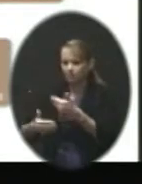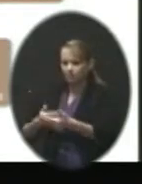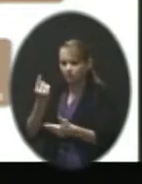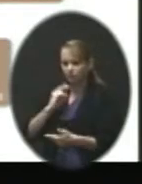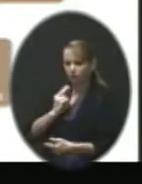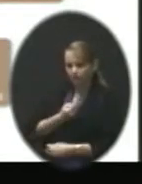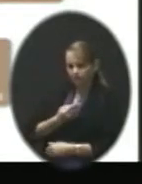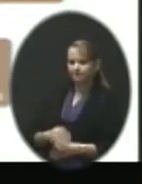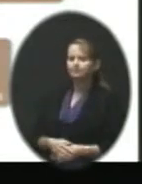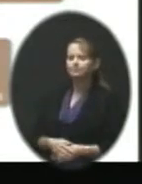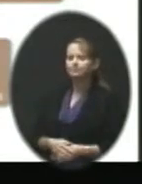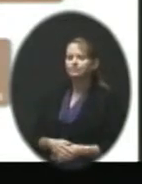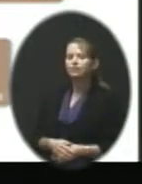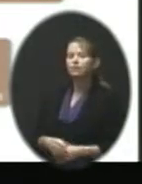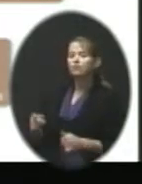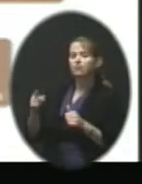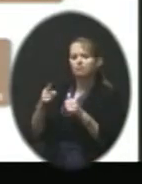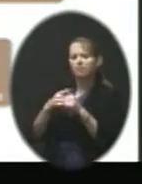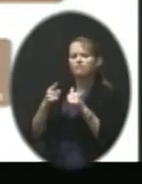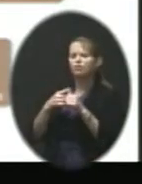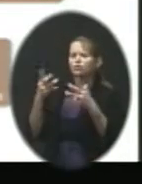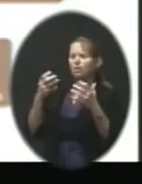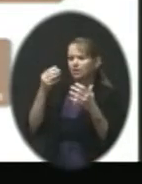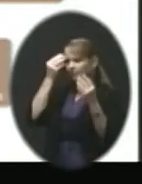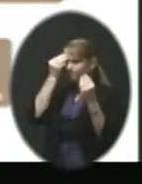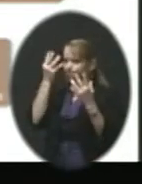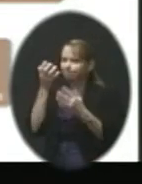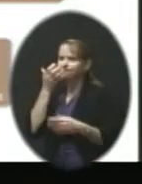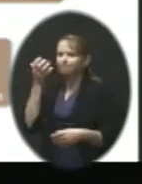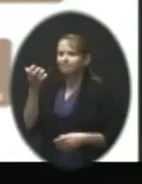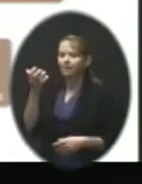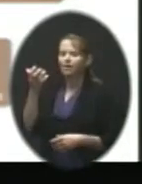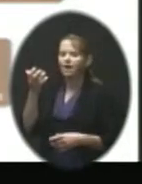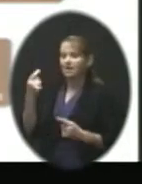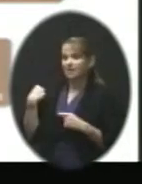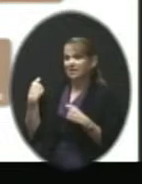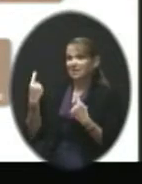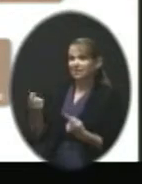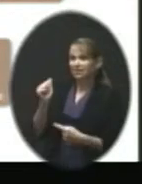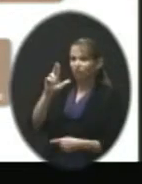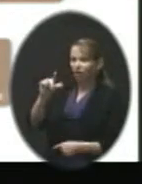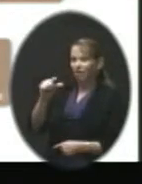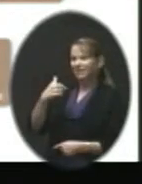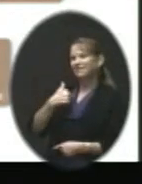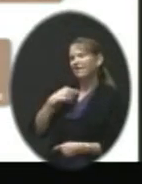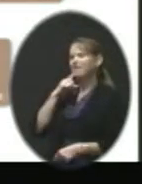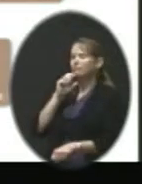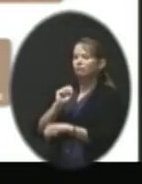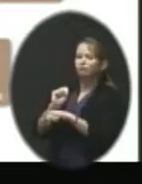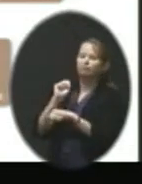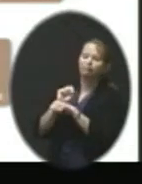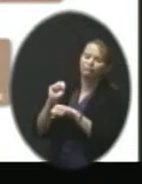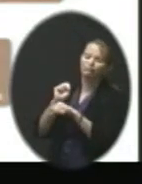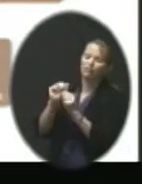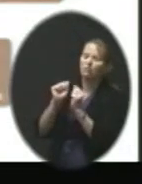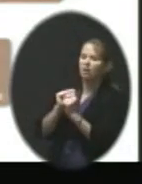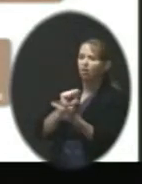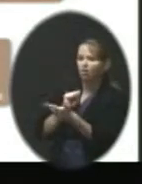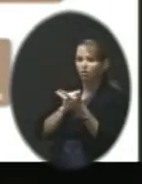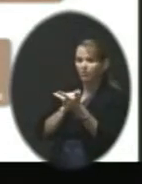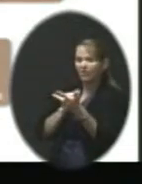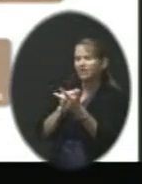Let me first kind of give a shout out. I had a chance since August to work with three really amazing school communities.